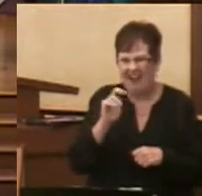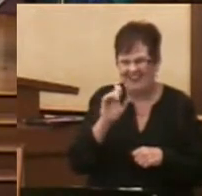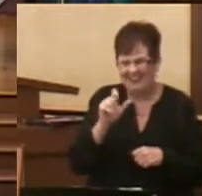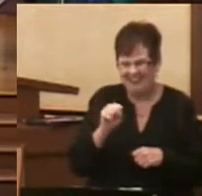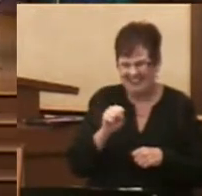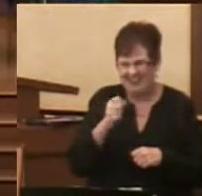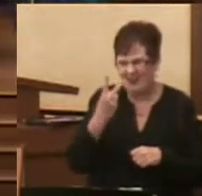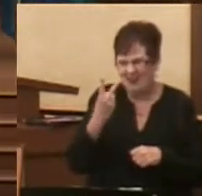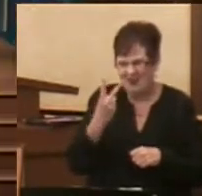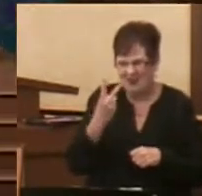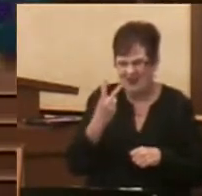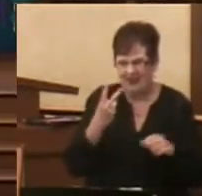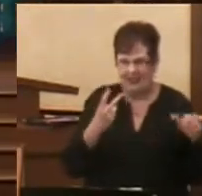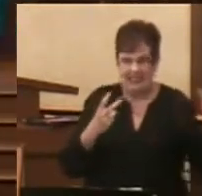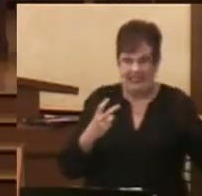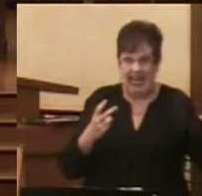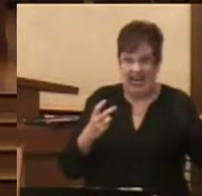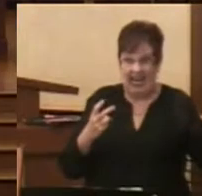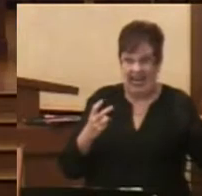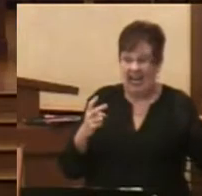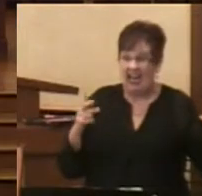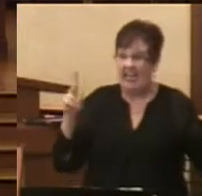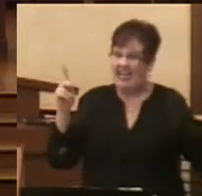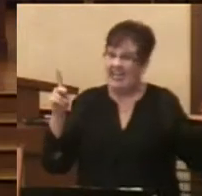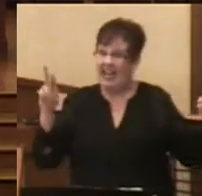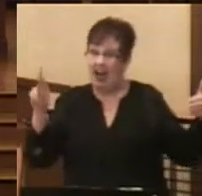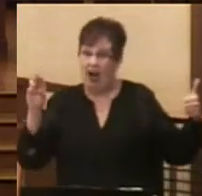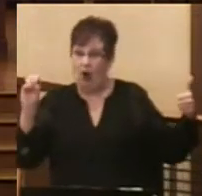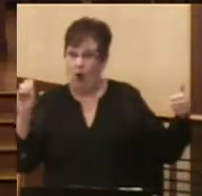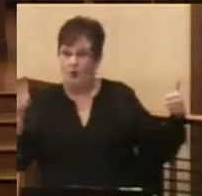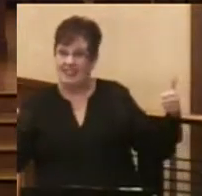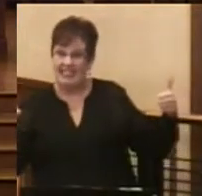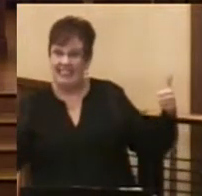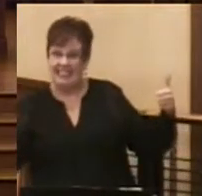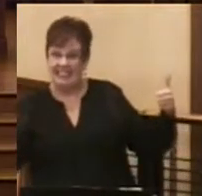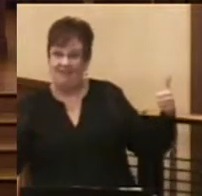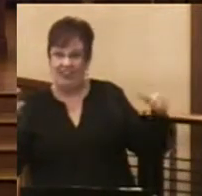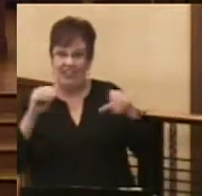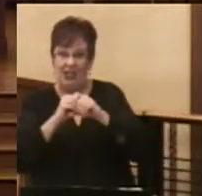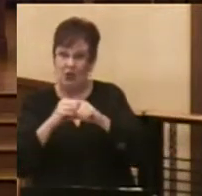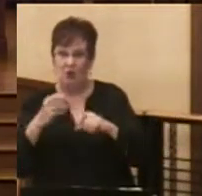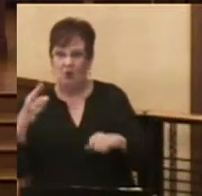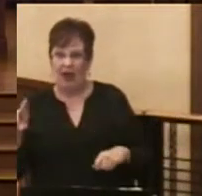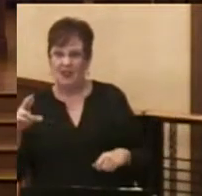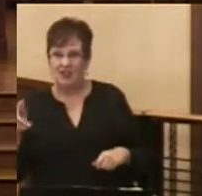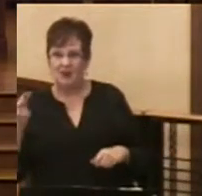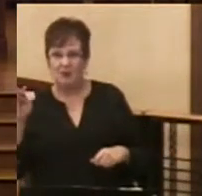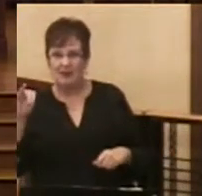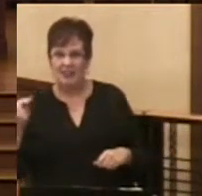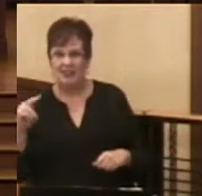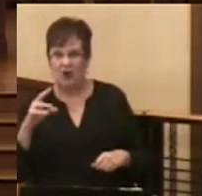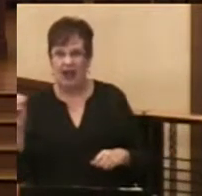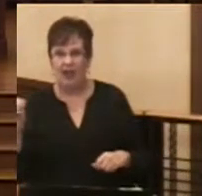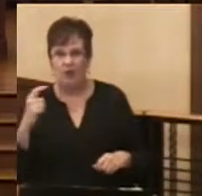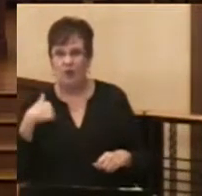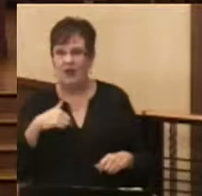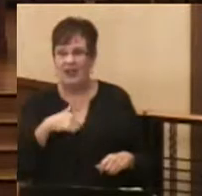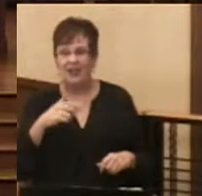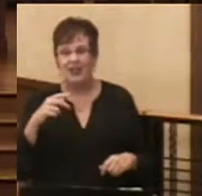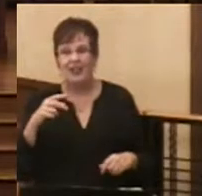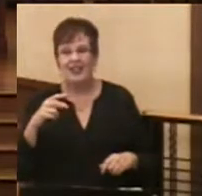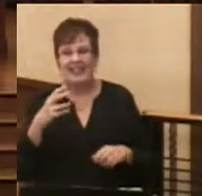that day we got channel 10, which was KROC TV in Rochester, Minnesota. And we could pull in